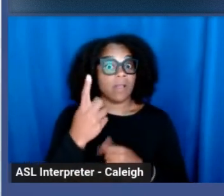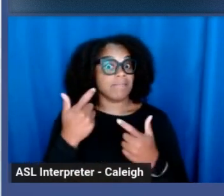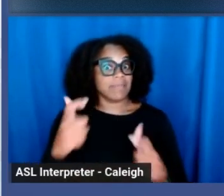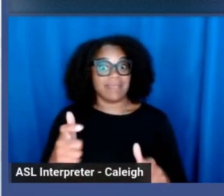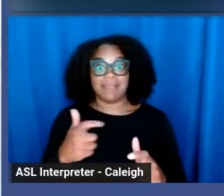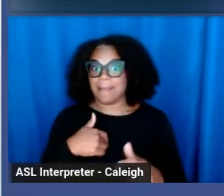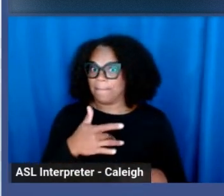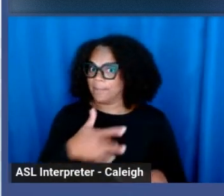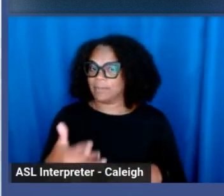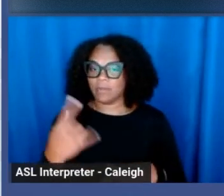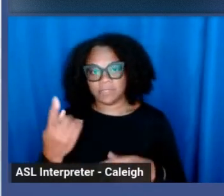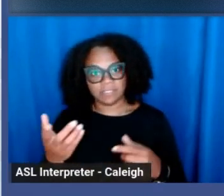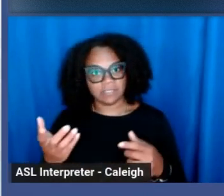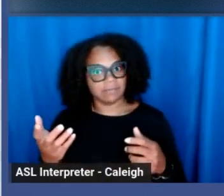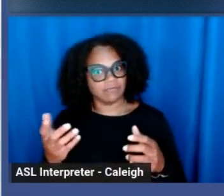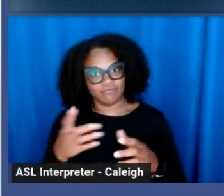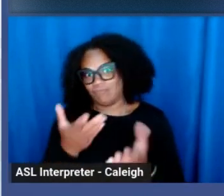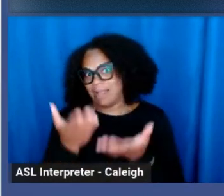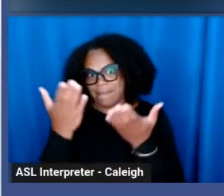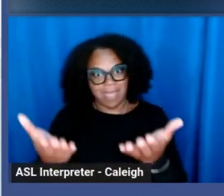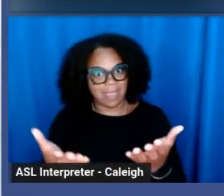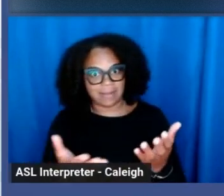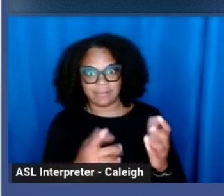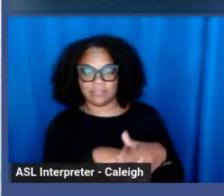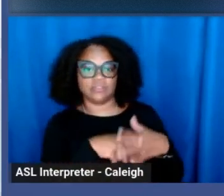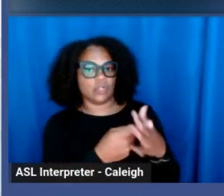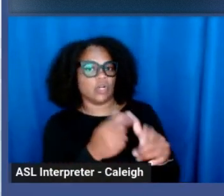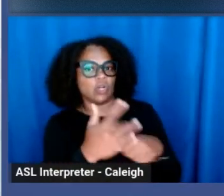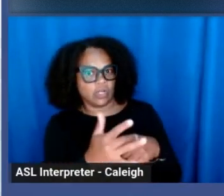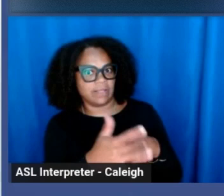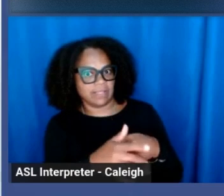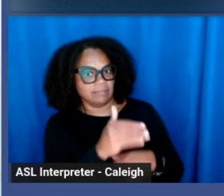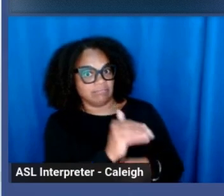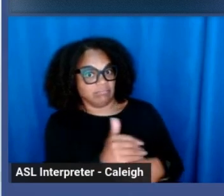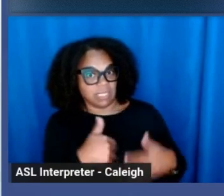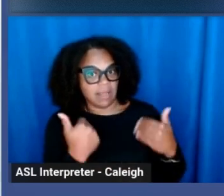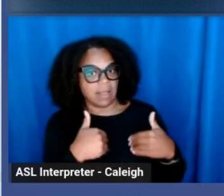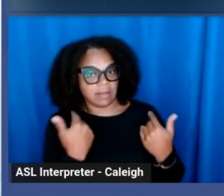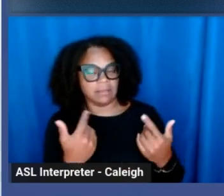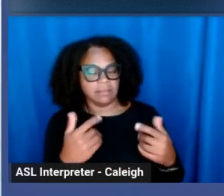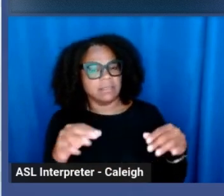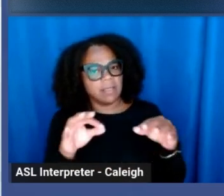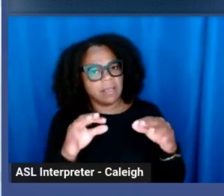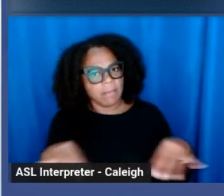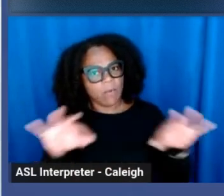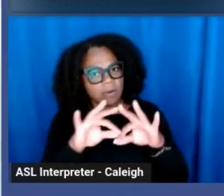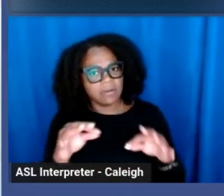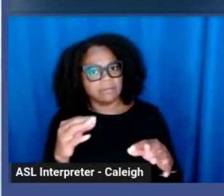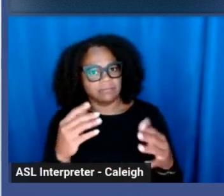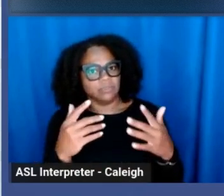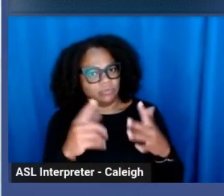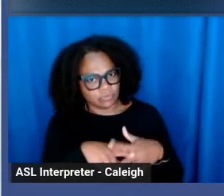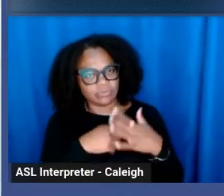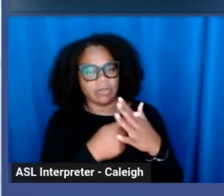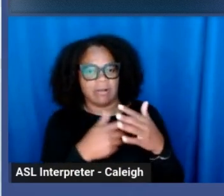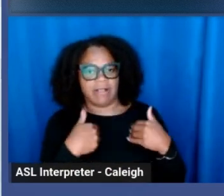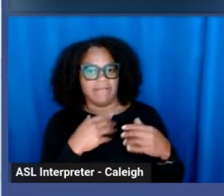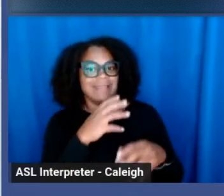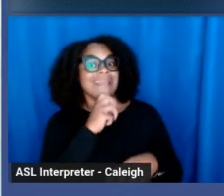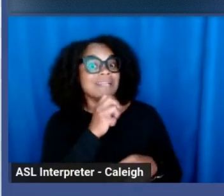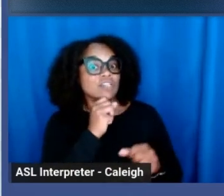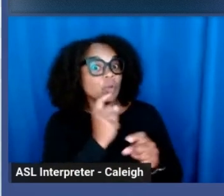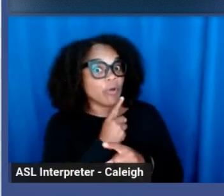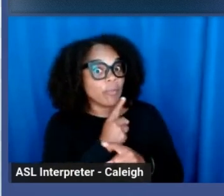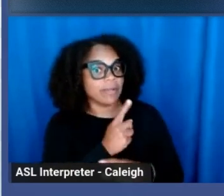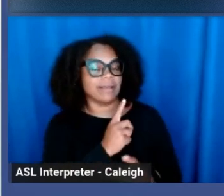is start early and be proactive. It's really great to have these age-appropriate conversations right at an early age talking about